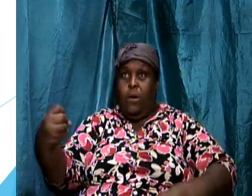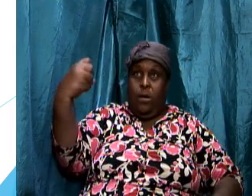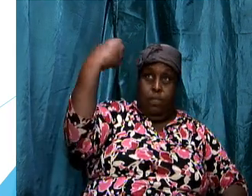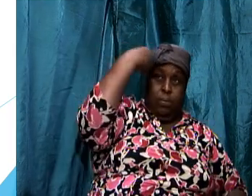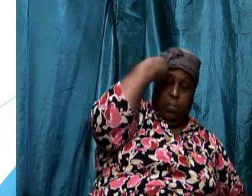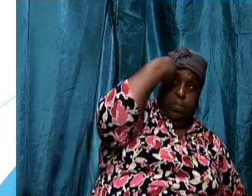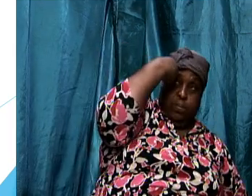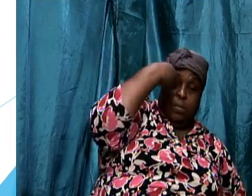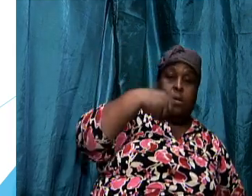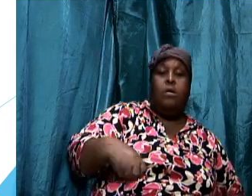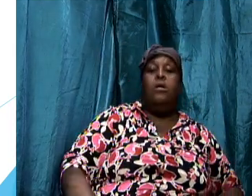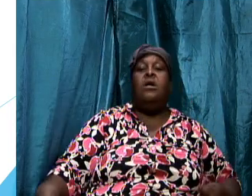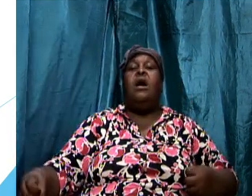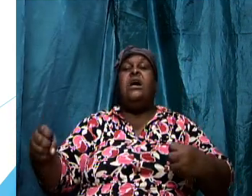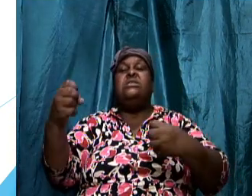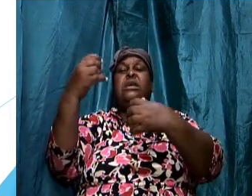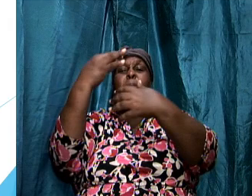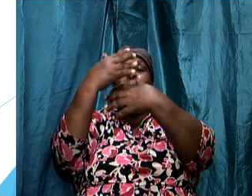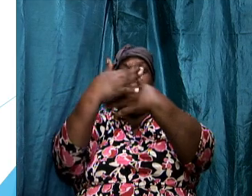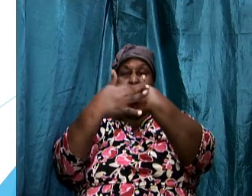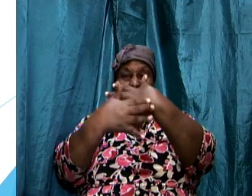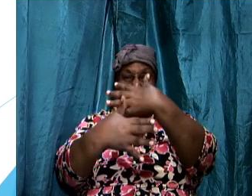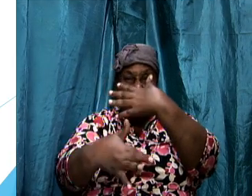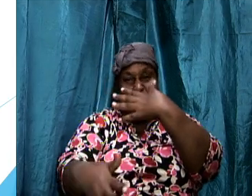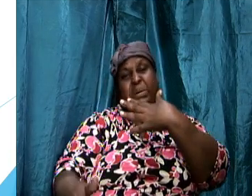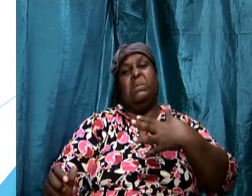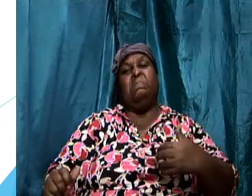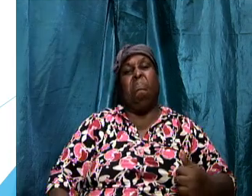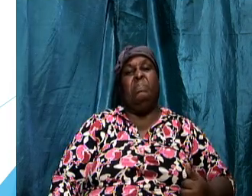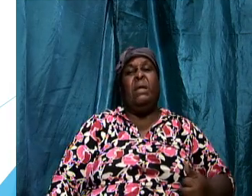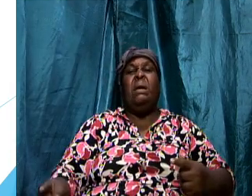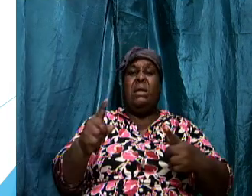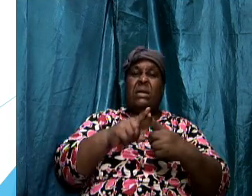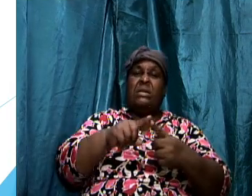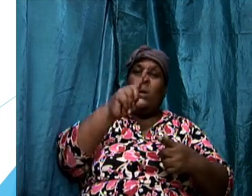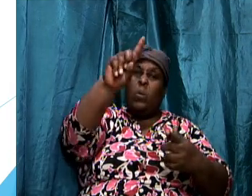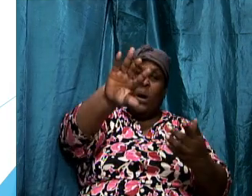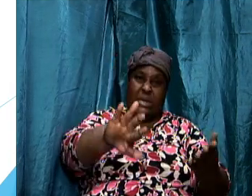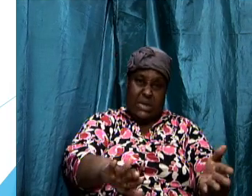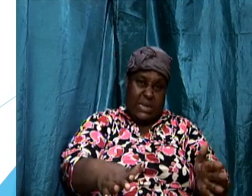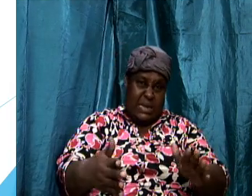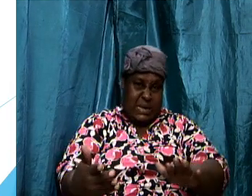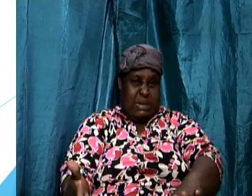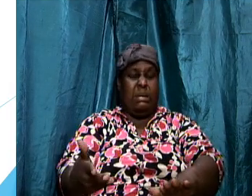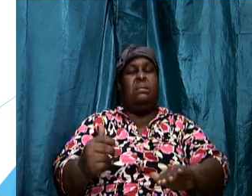fight until at least one of them die